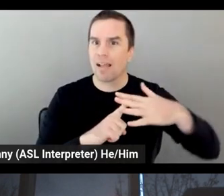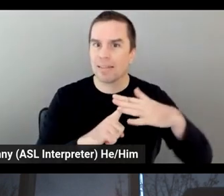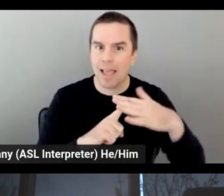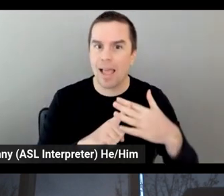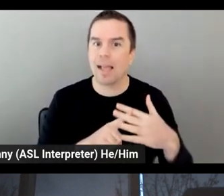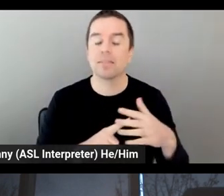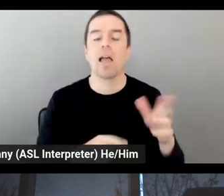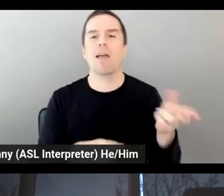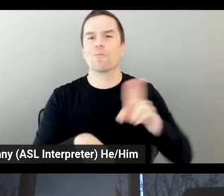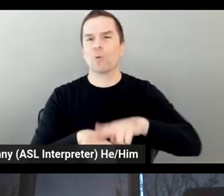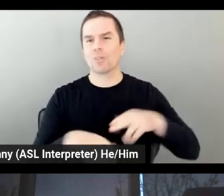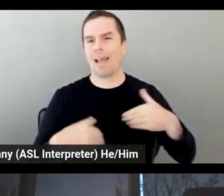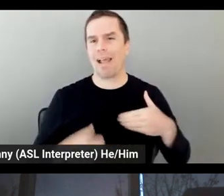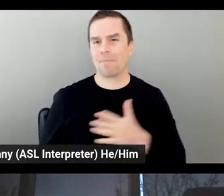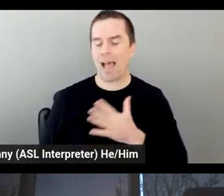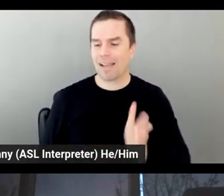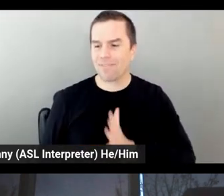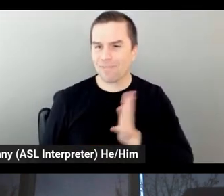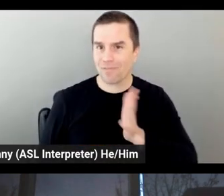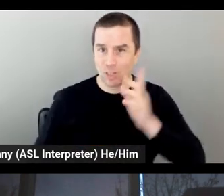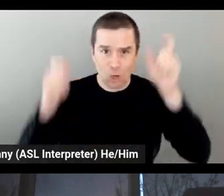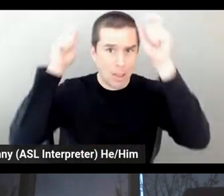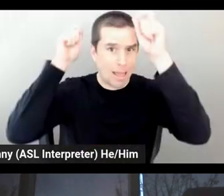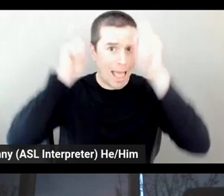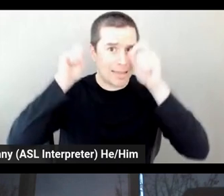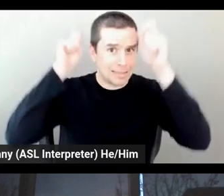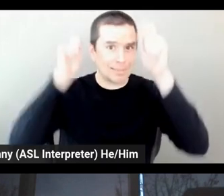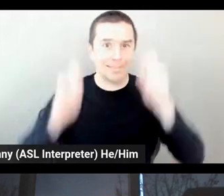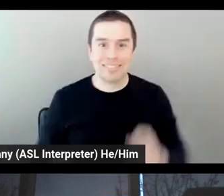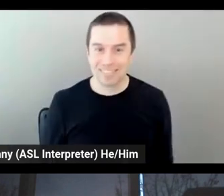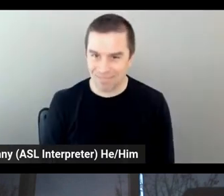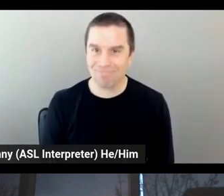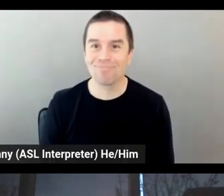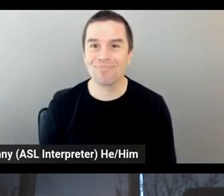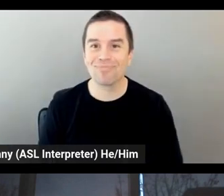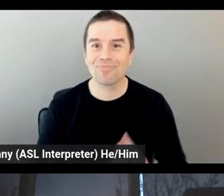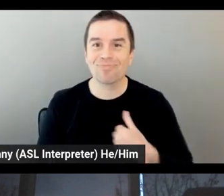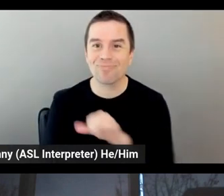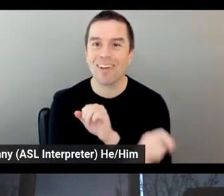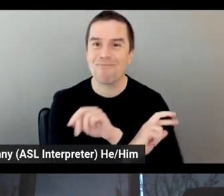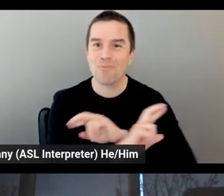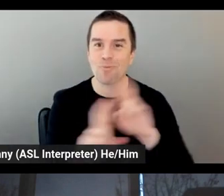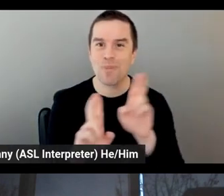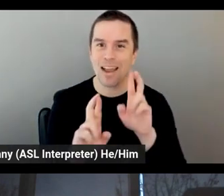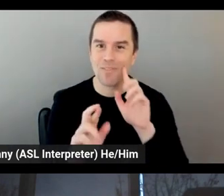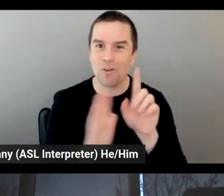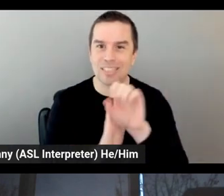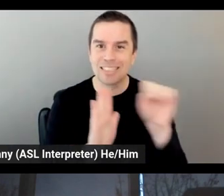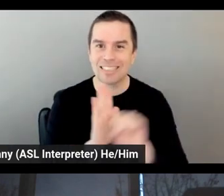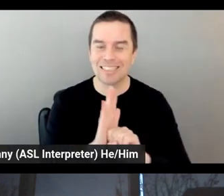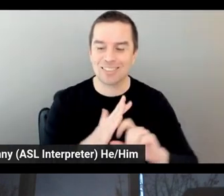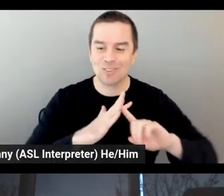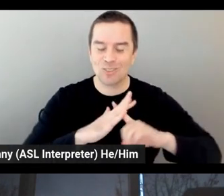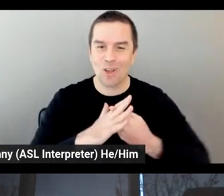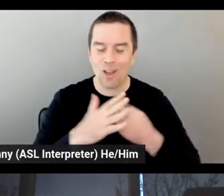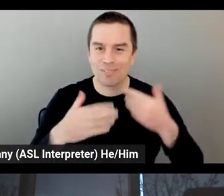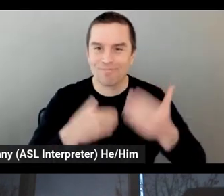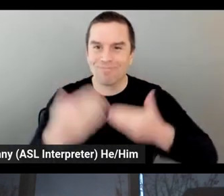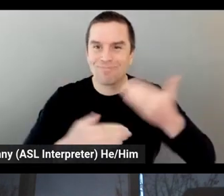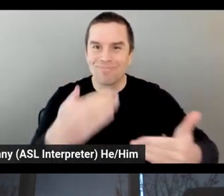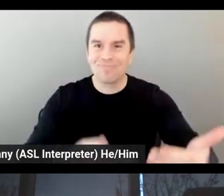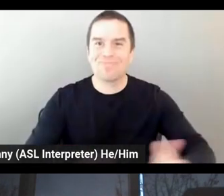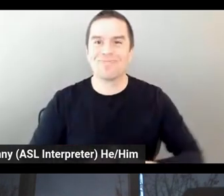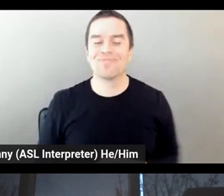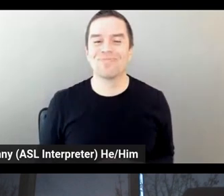that's the official Sunday hat and everything. So, really, absolutely ready for the season. But, you know, putting the